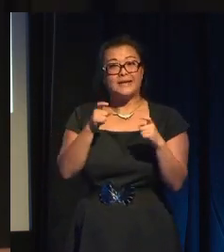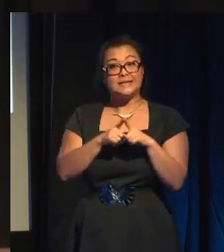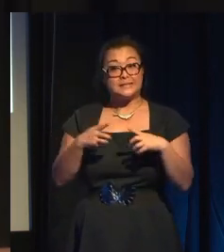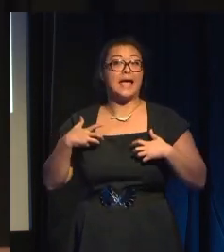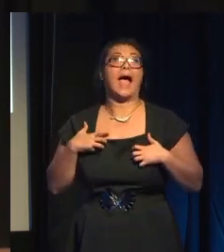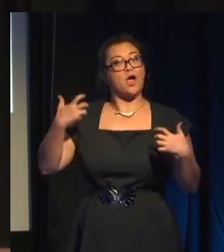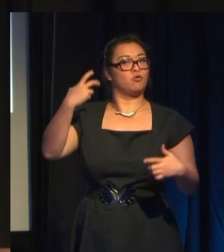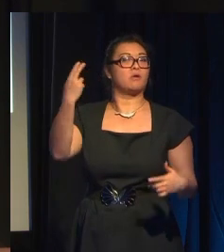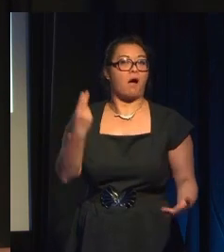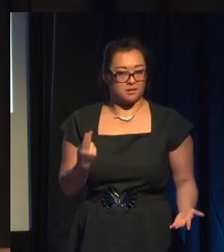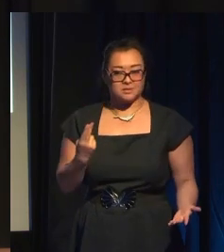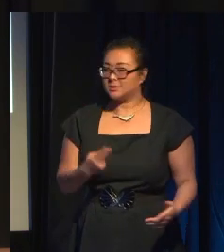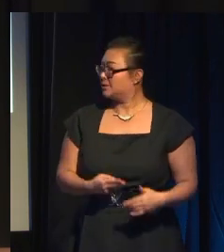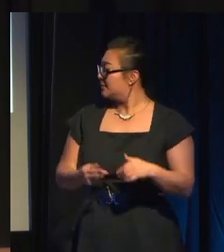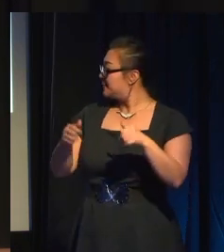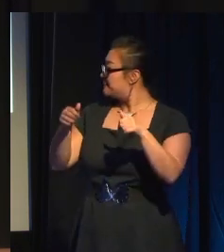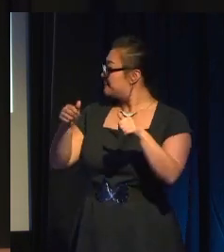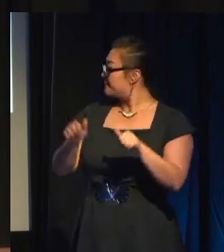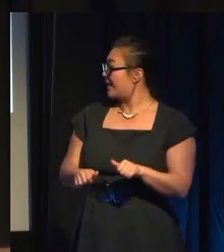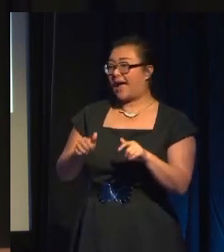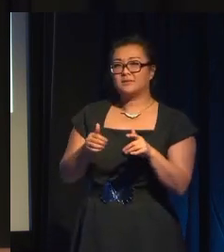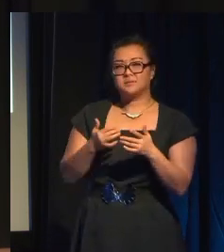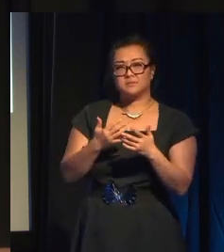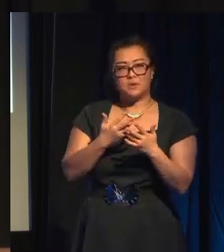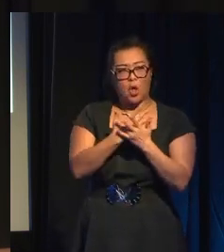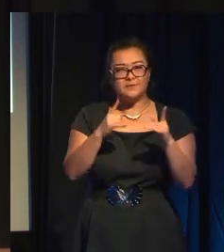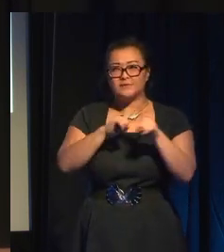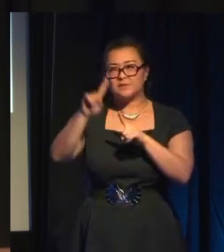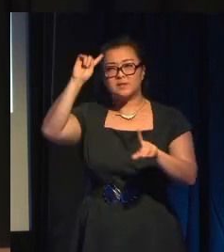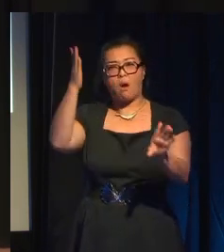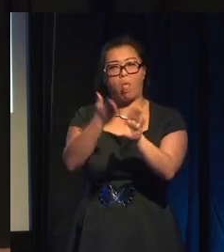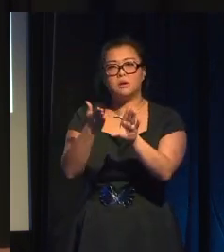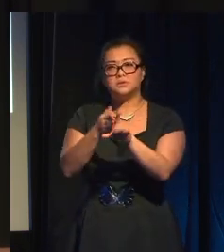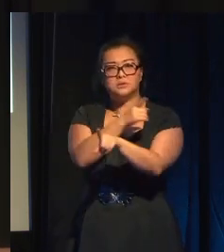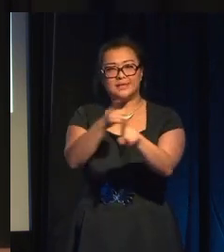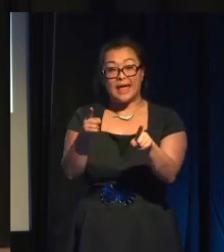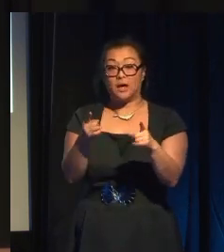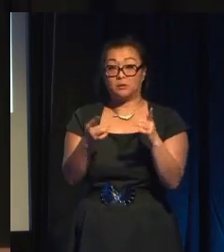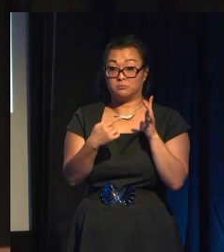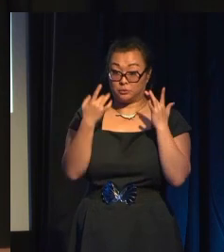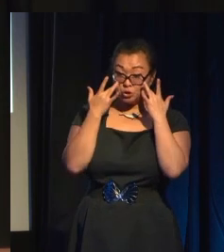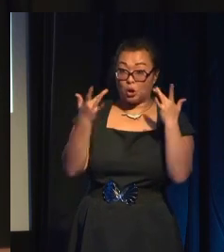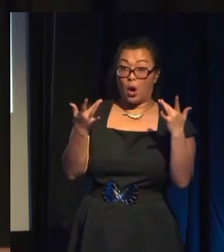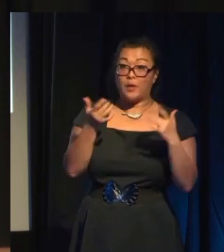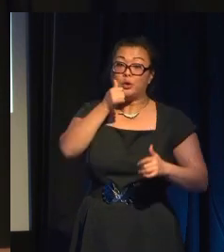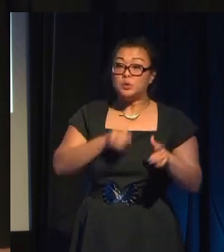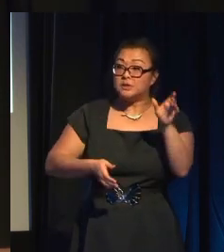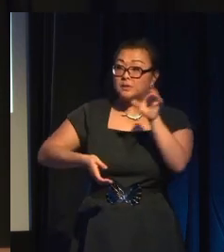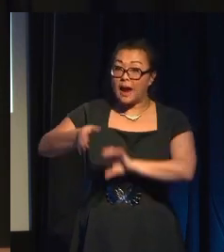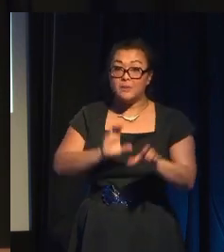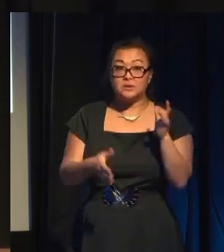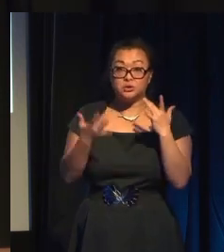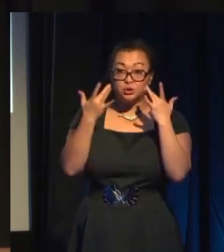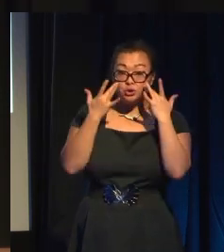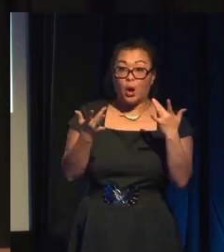psychologists who showed, experimentally, that comedy only really works when